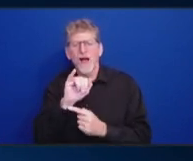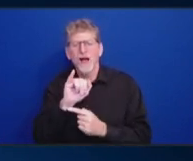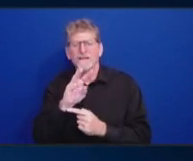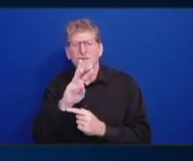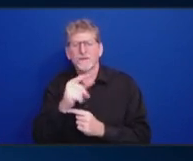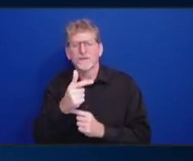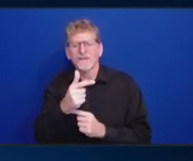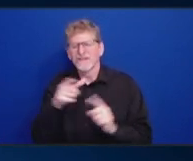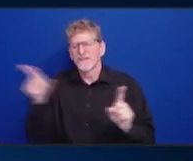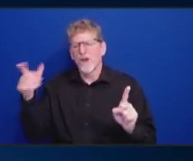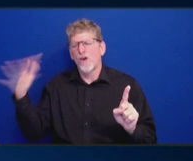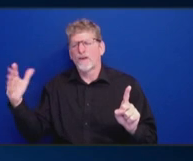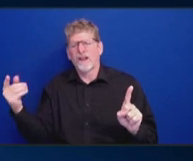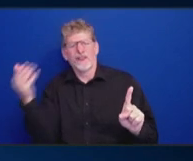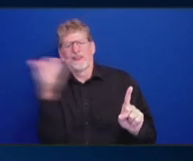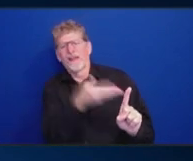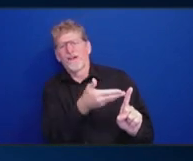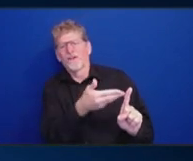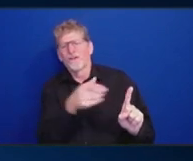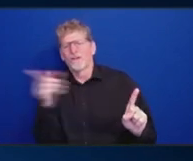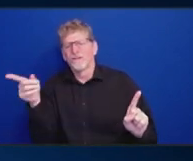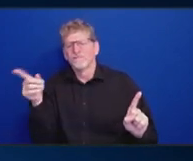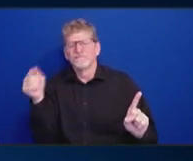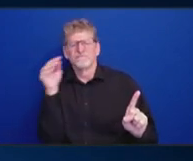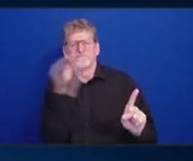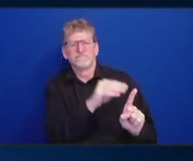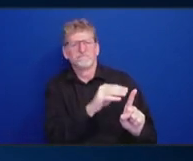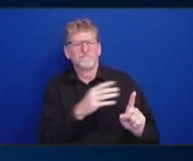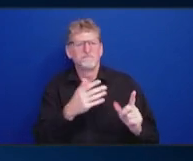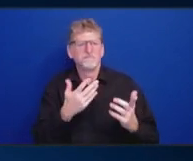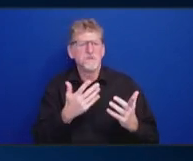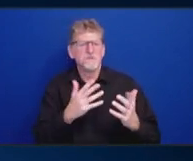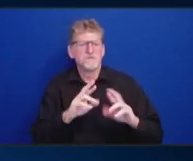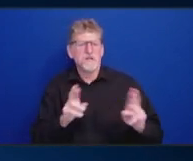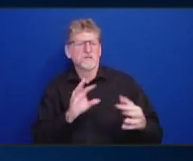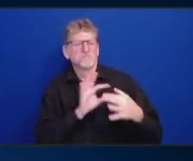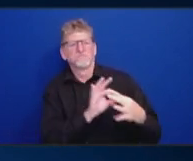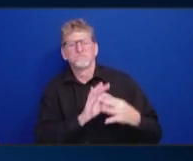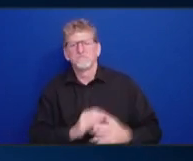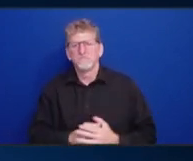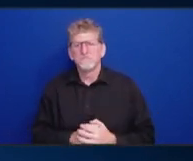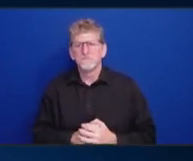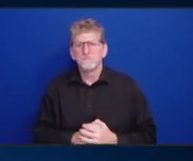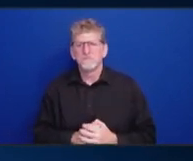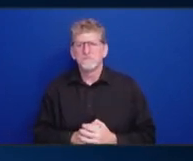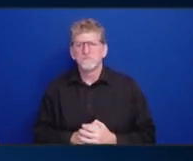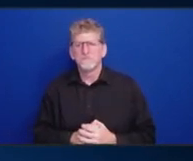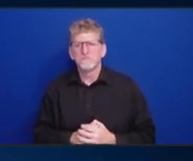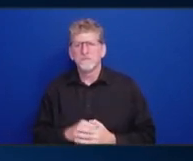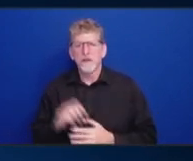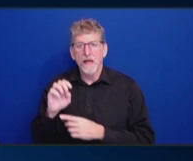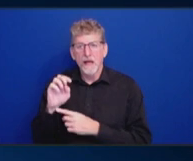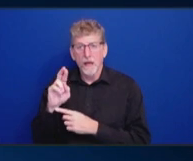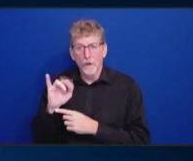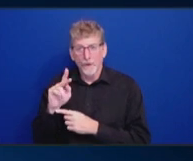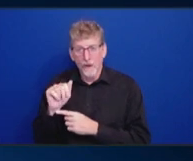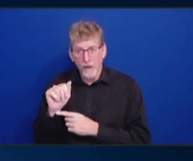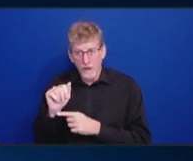So, yes, the answer is yes. Is there something specific that you're inquiring about? Yeah. Yeah. I want to,